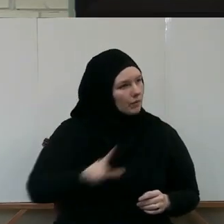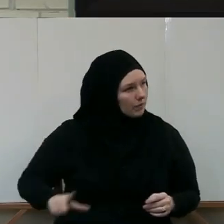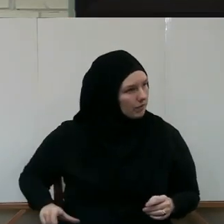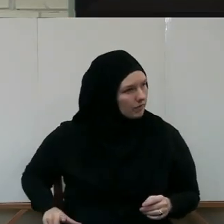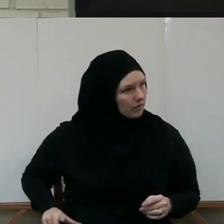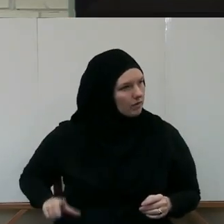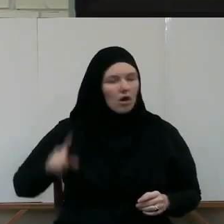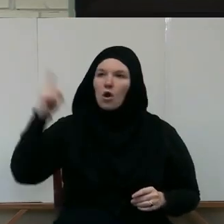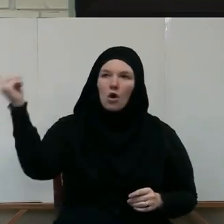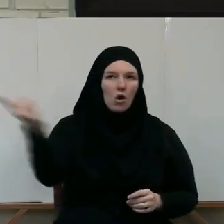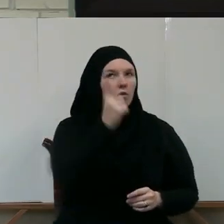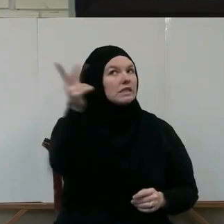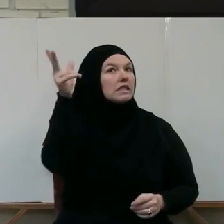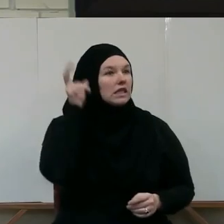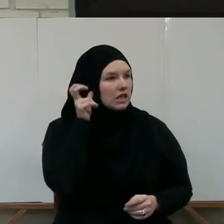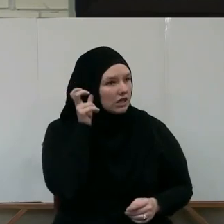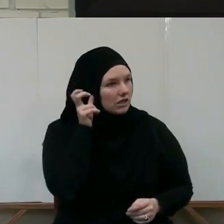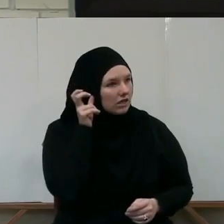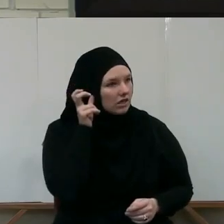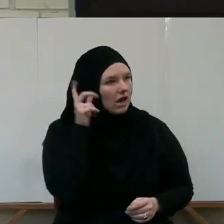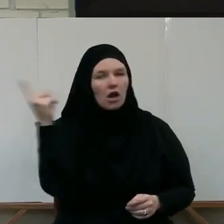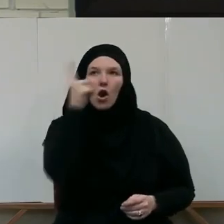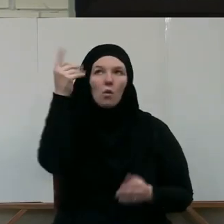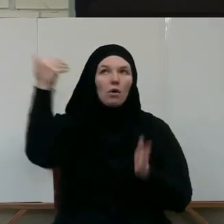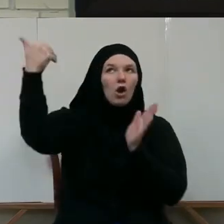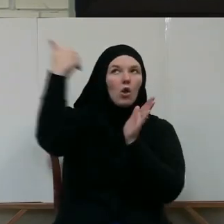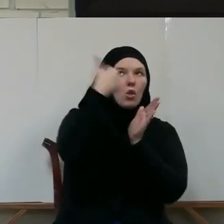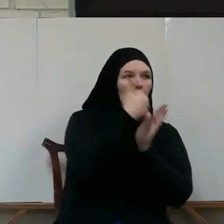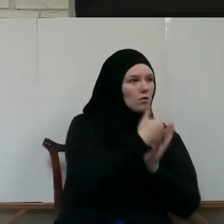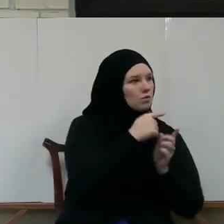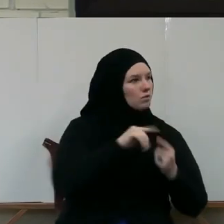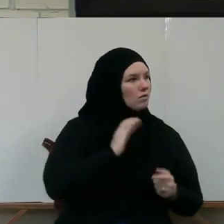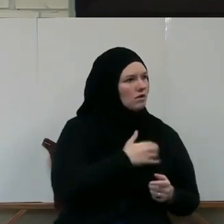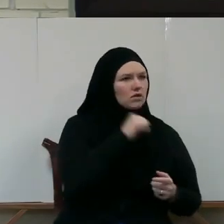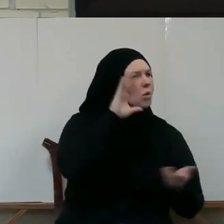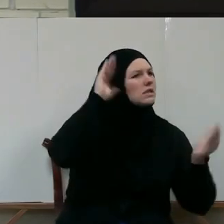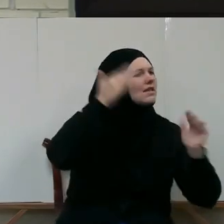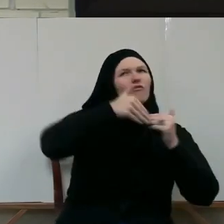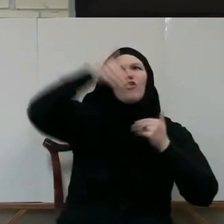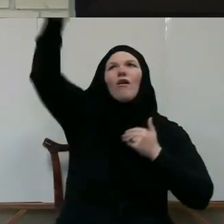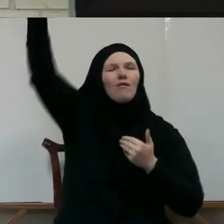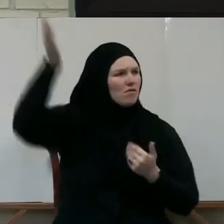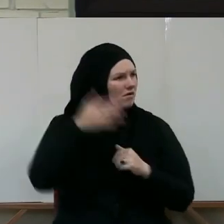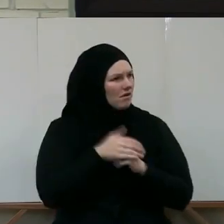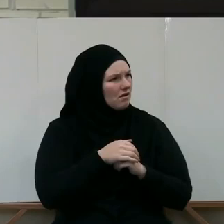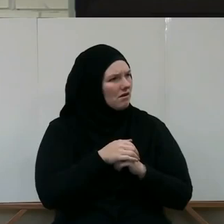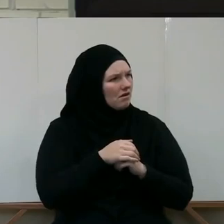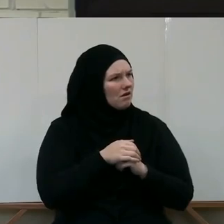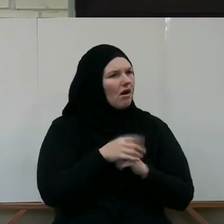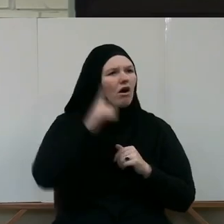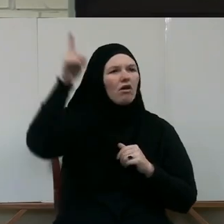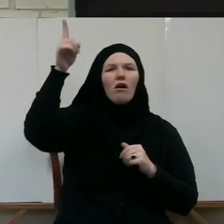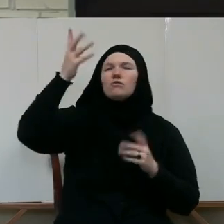always hears And He's too close He's too near So I shouldn't think of Him As